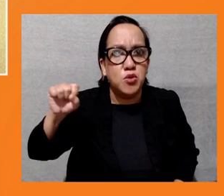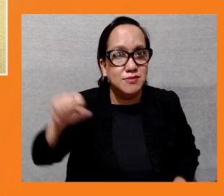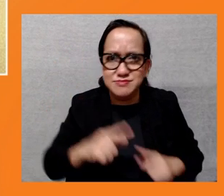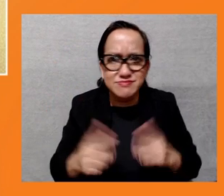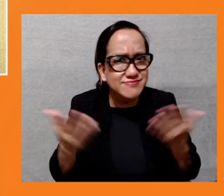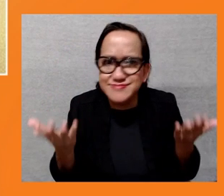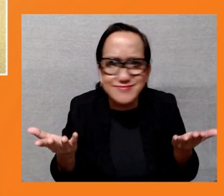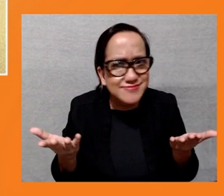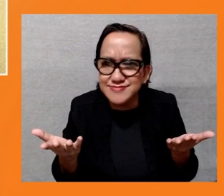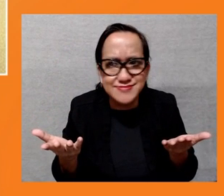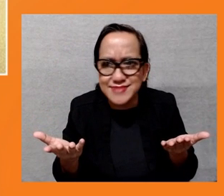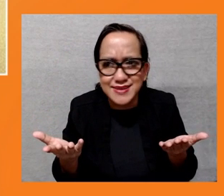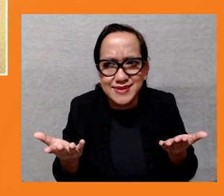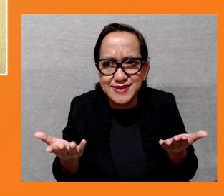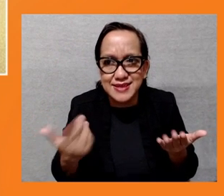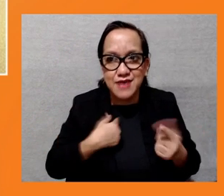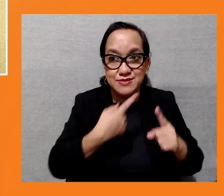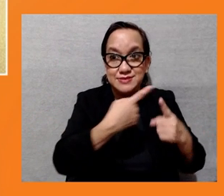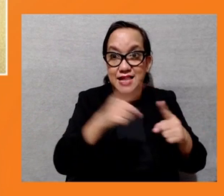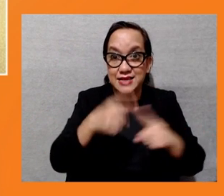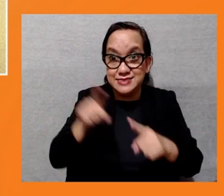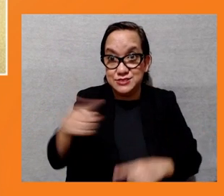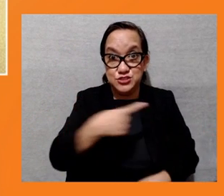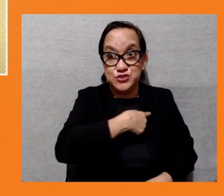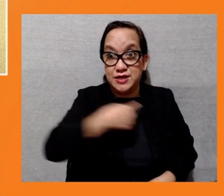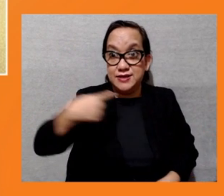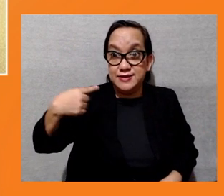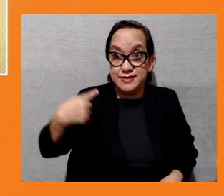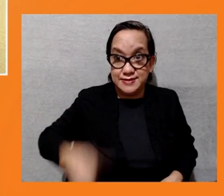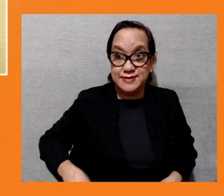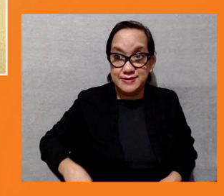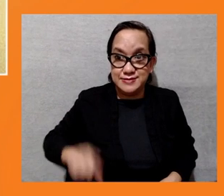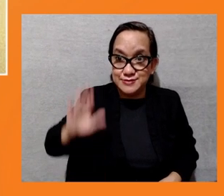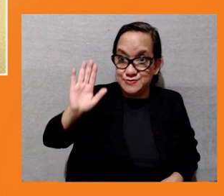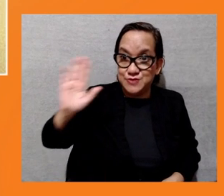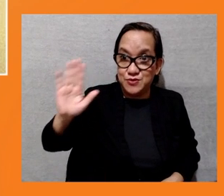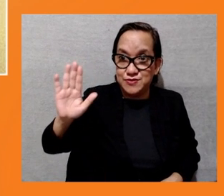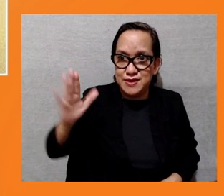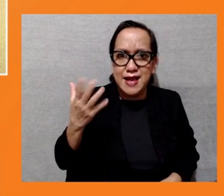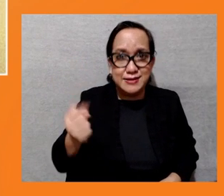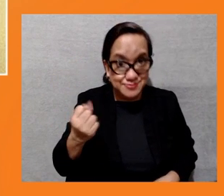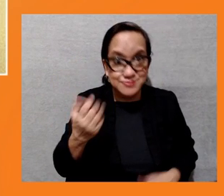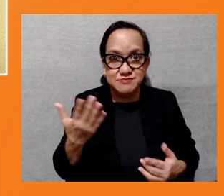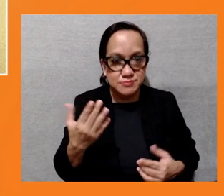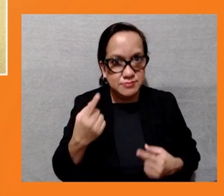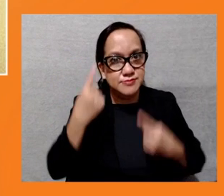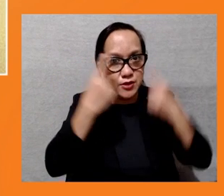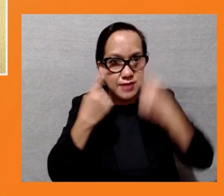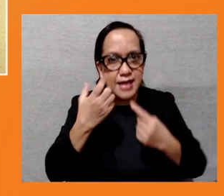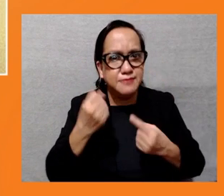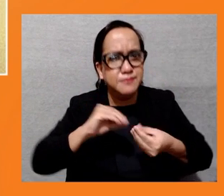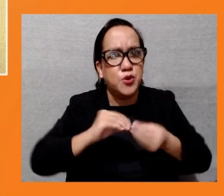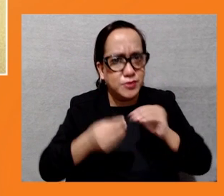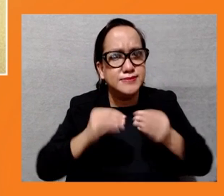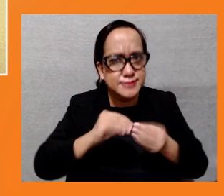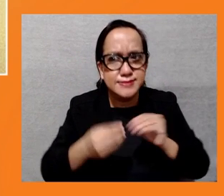has come from China. But but these are some of the issues that we could include into the into the future safeguard policies. of course,